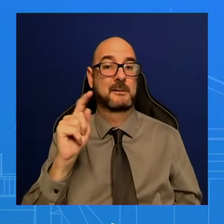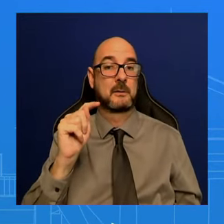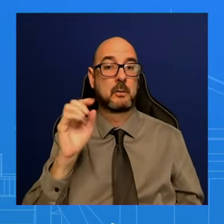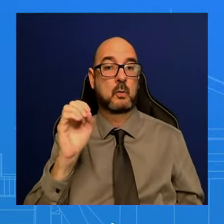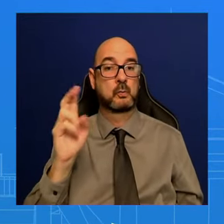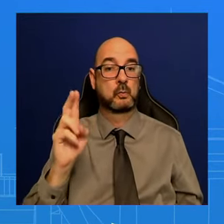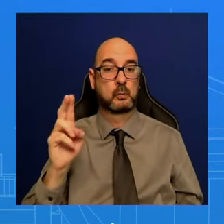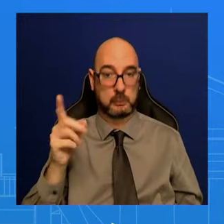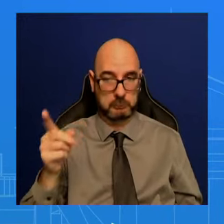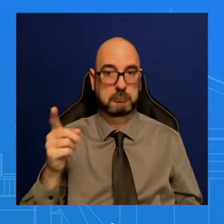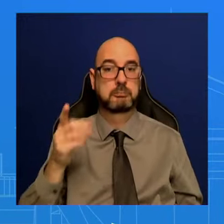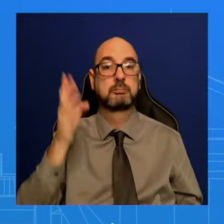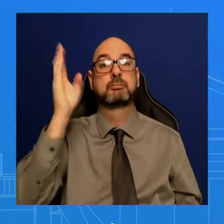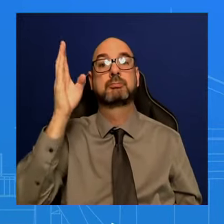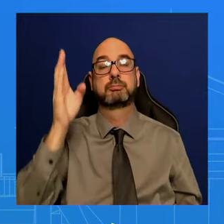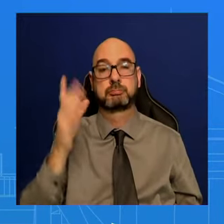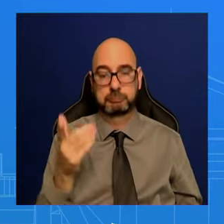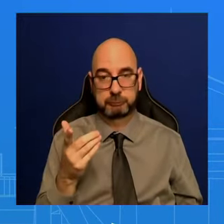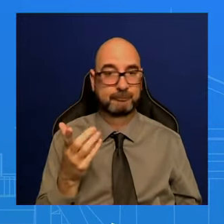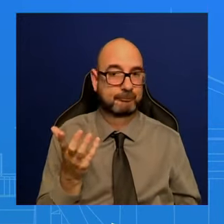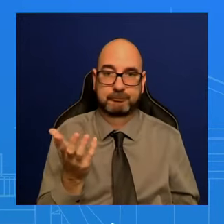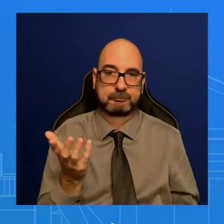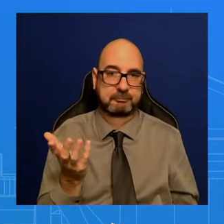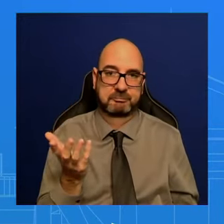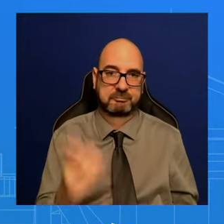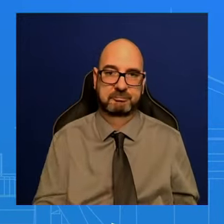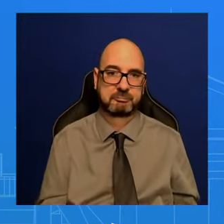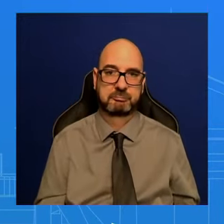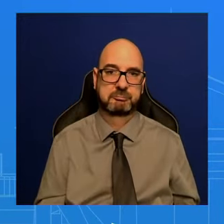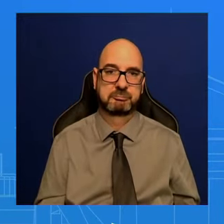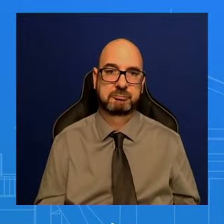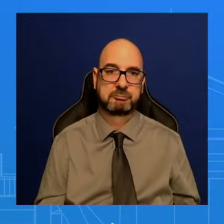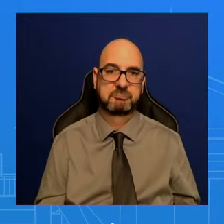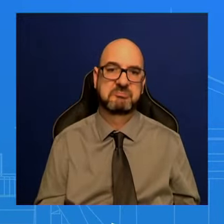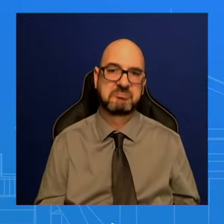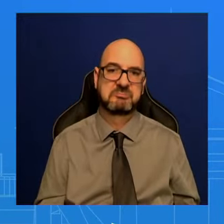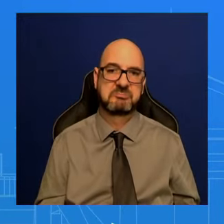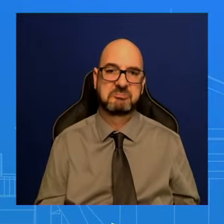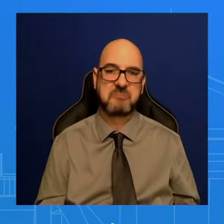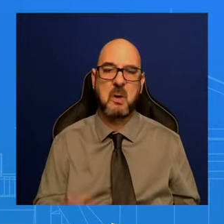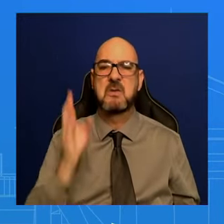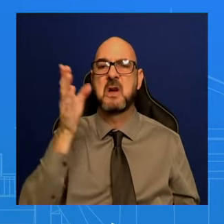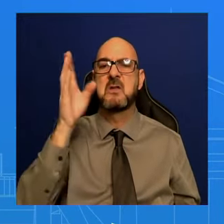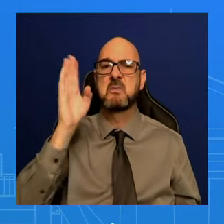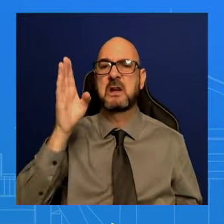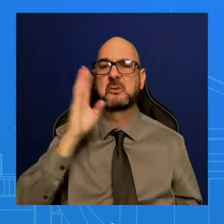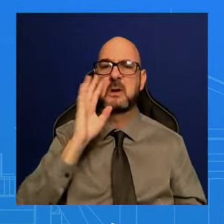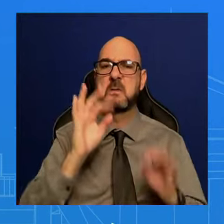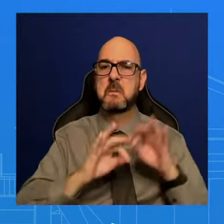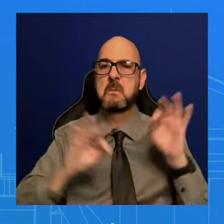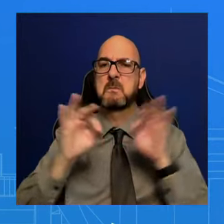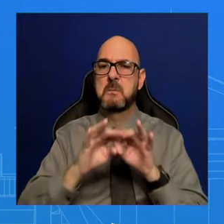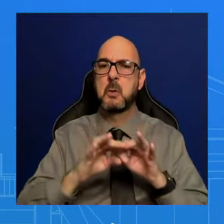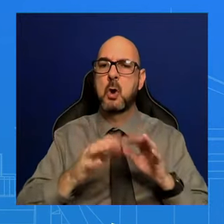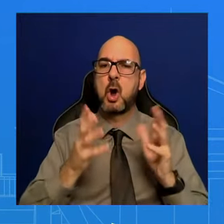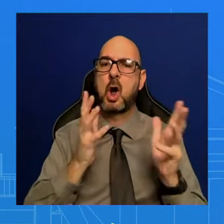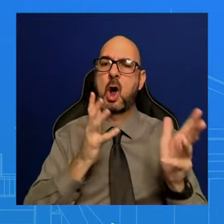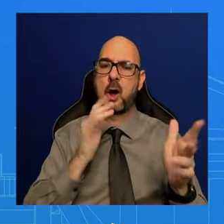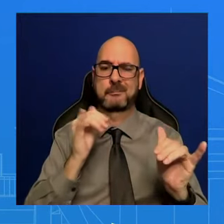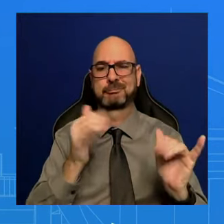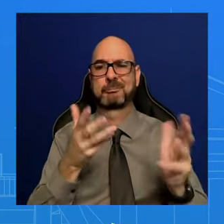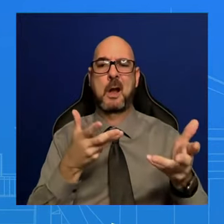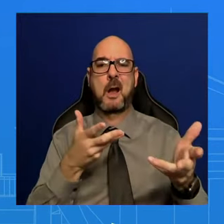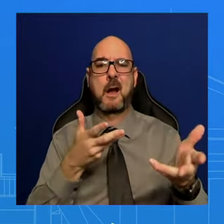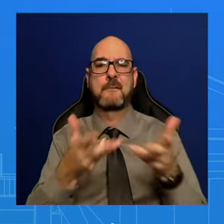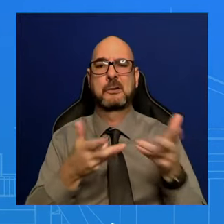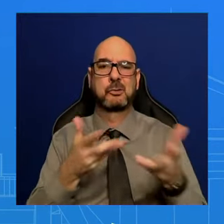important, as he sees it, conversation that he'll have with the American people. Millions of people are going to be watching.